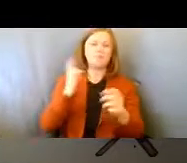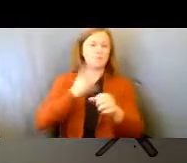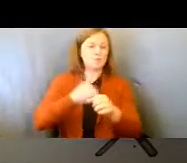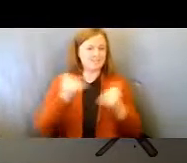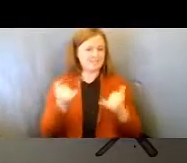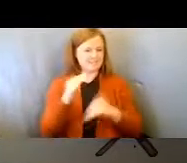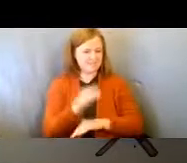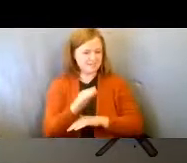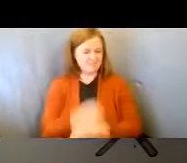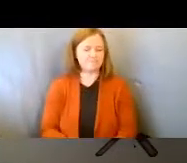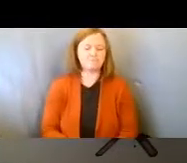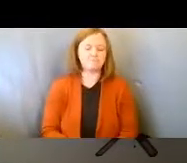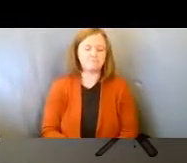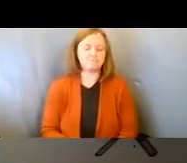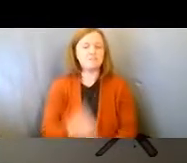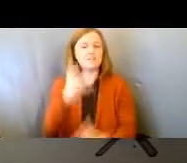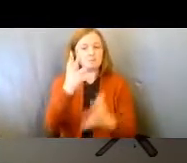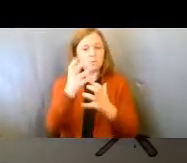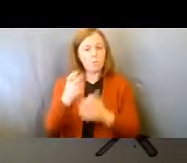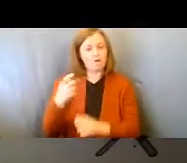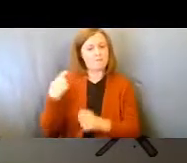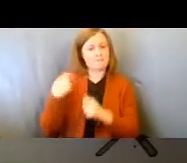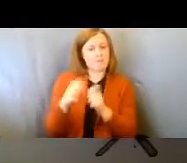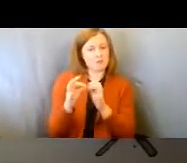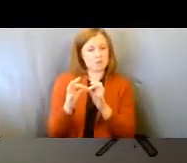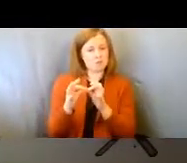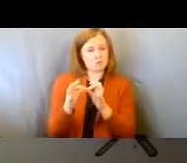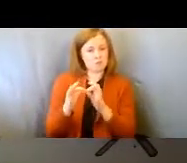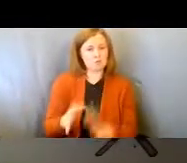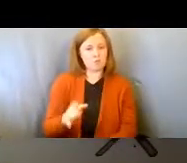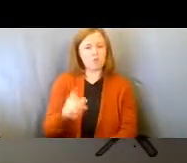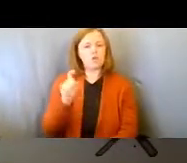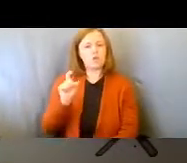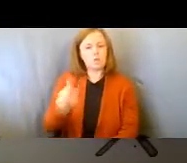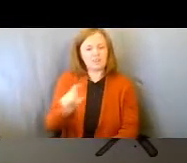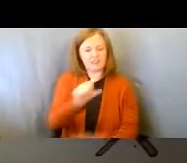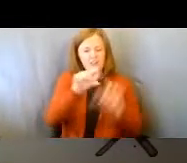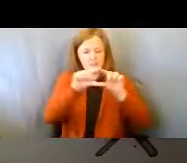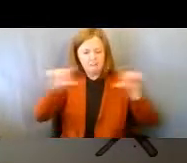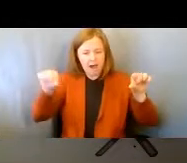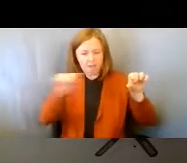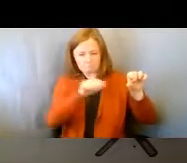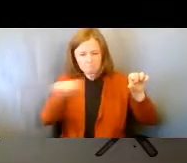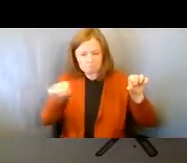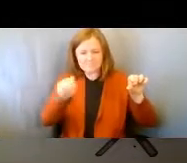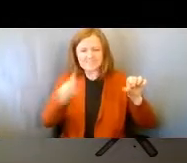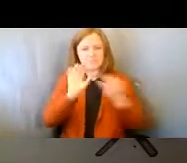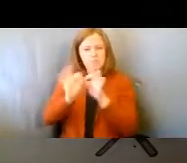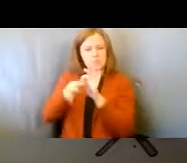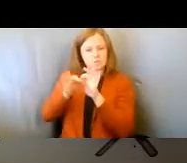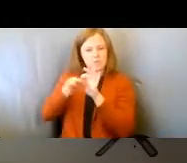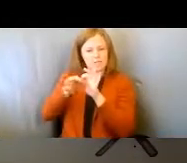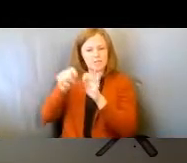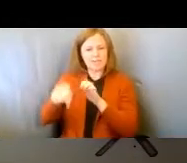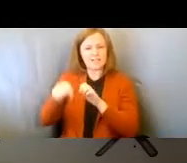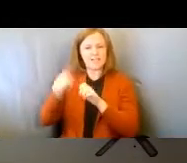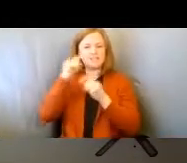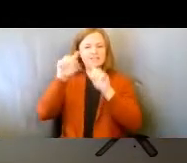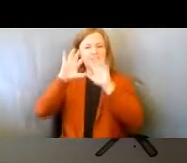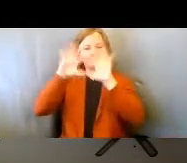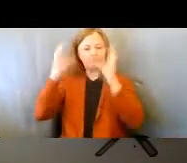If you're trying to access Spanish interpreting, click interpretation on the menu bar. It's the globe